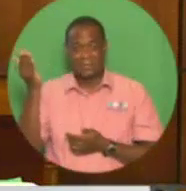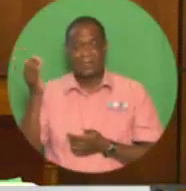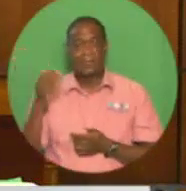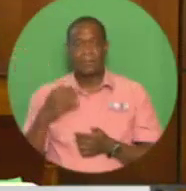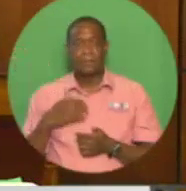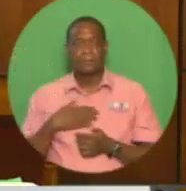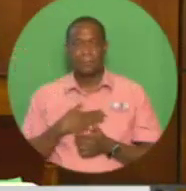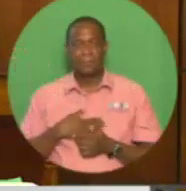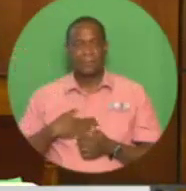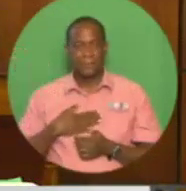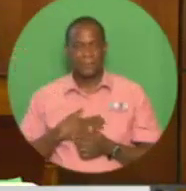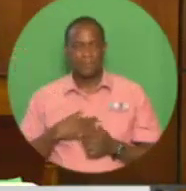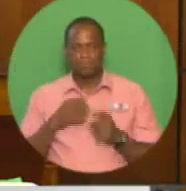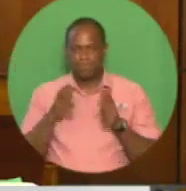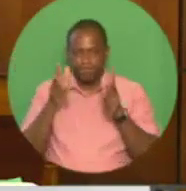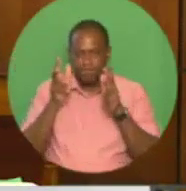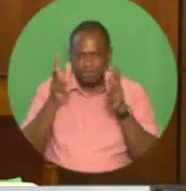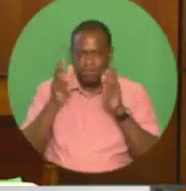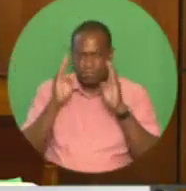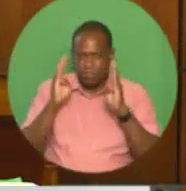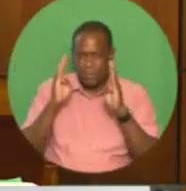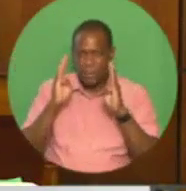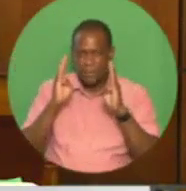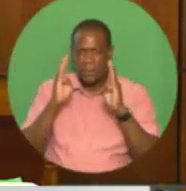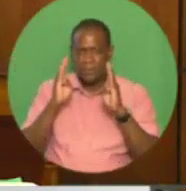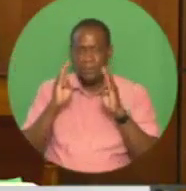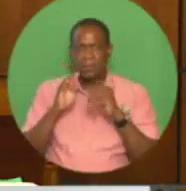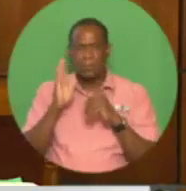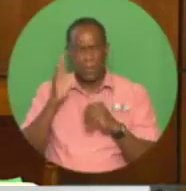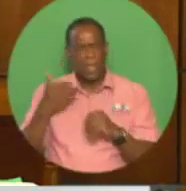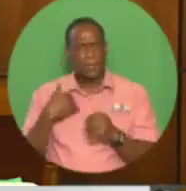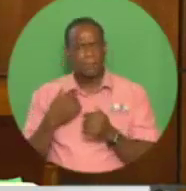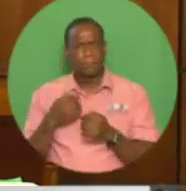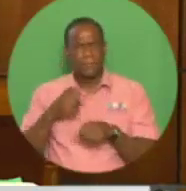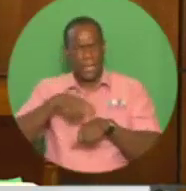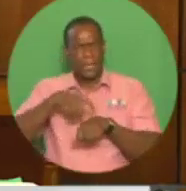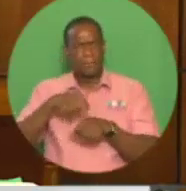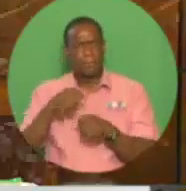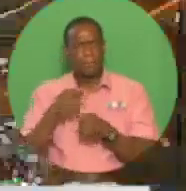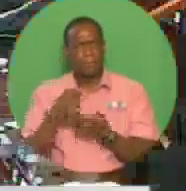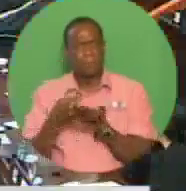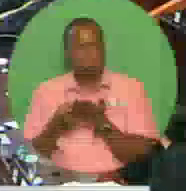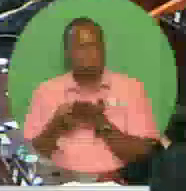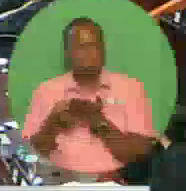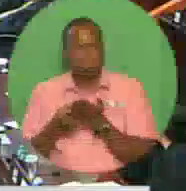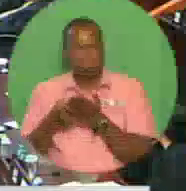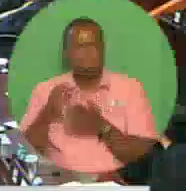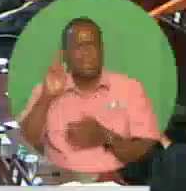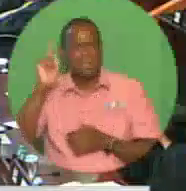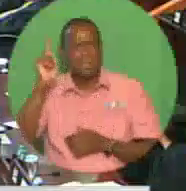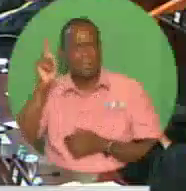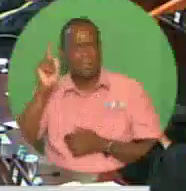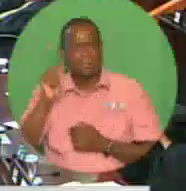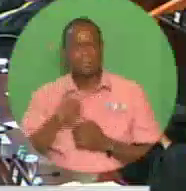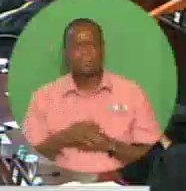leeway for members to settle and abide by standing order 50 speed. Minister Finance. Thank you, Madam Speaker.